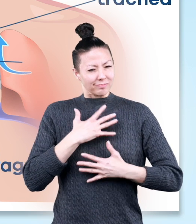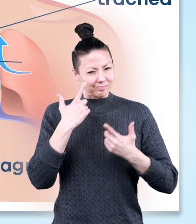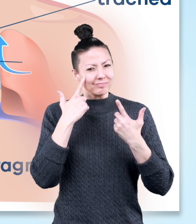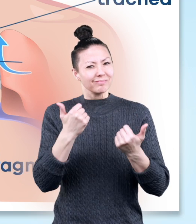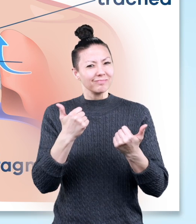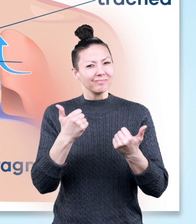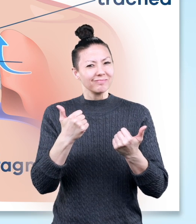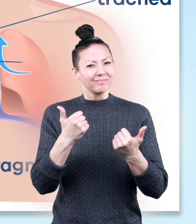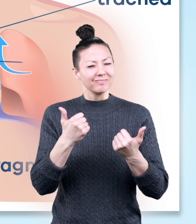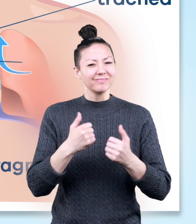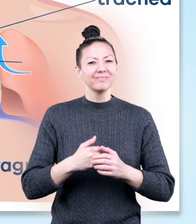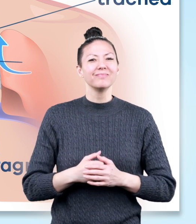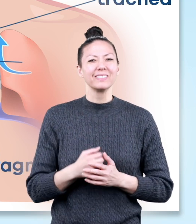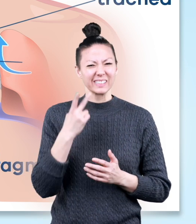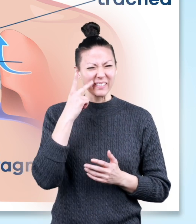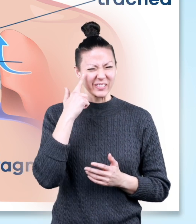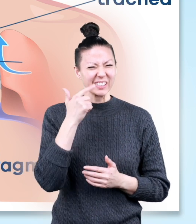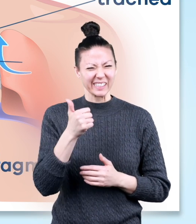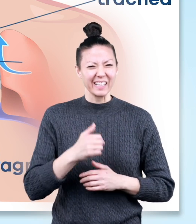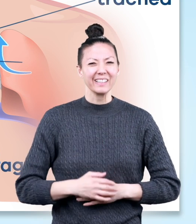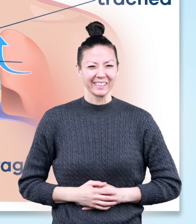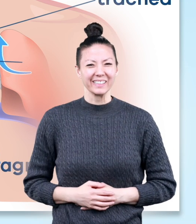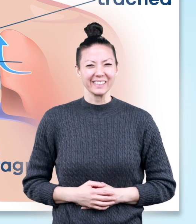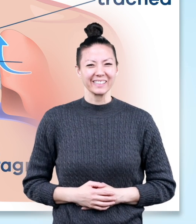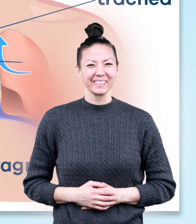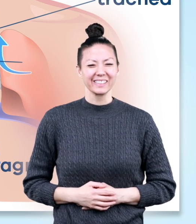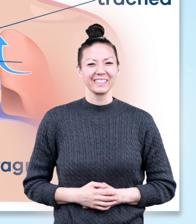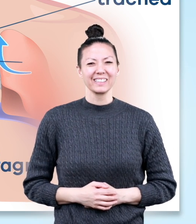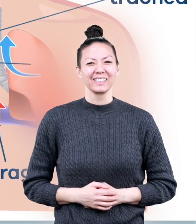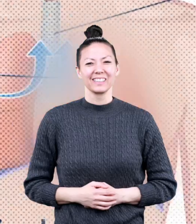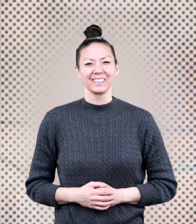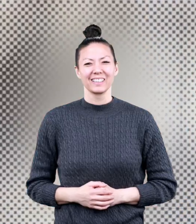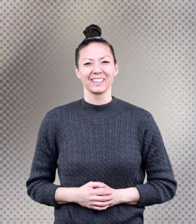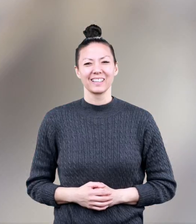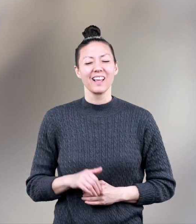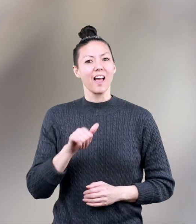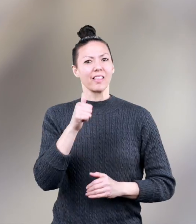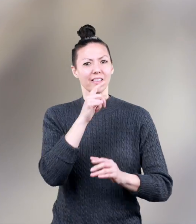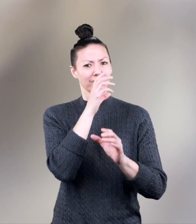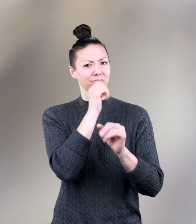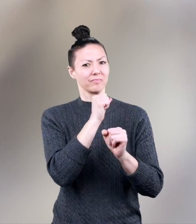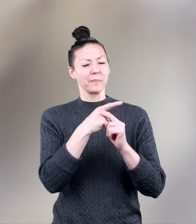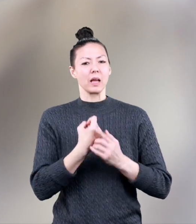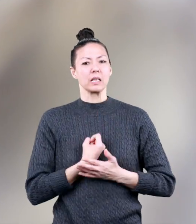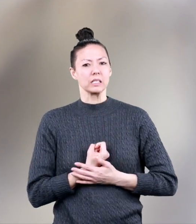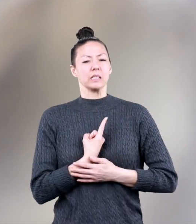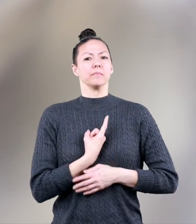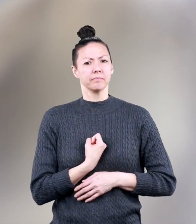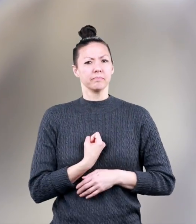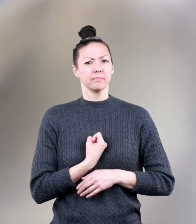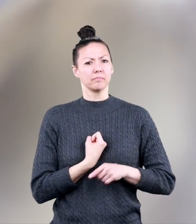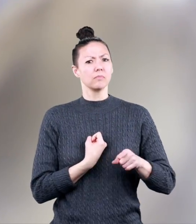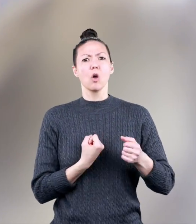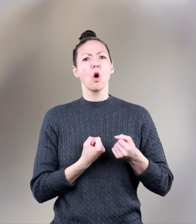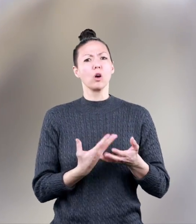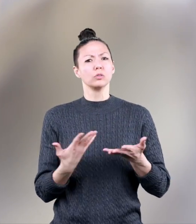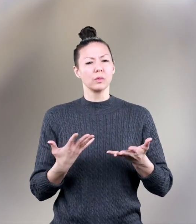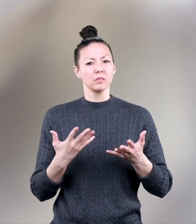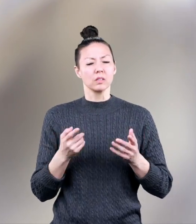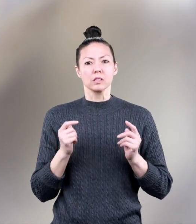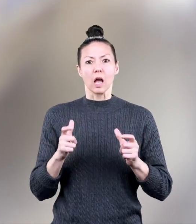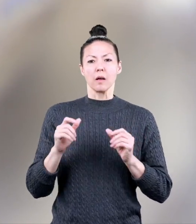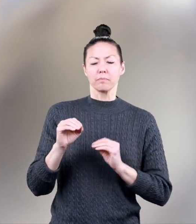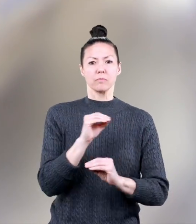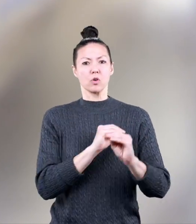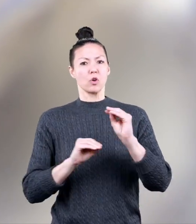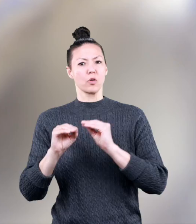Take a nice, deep breath and see for yourself. Another fun fact, hiccups can be